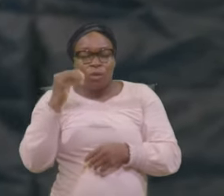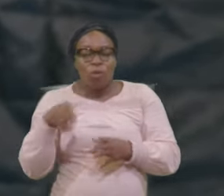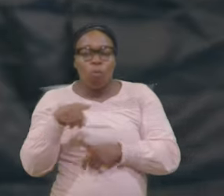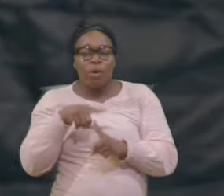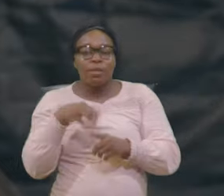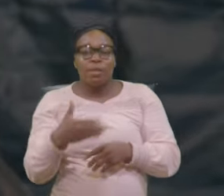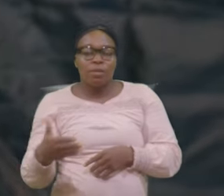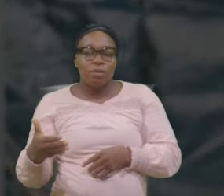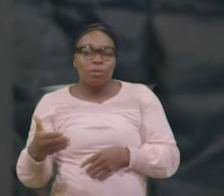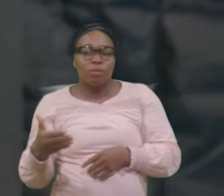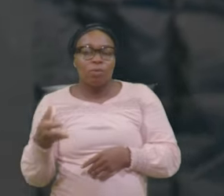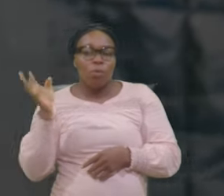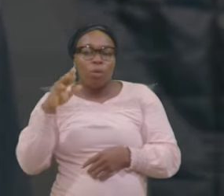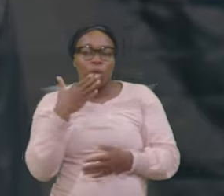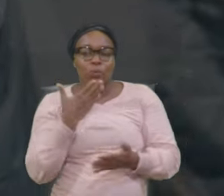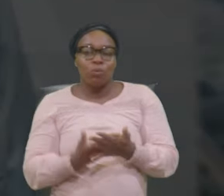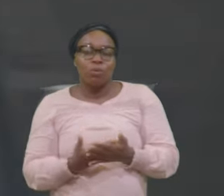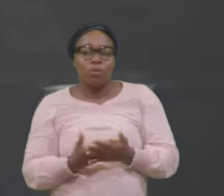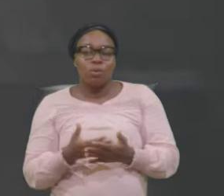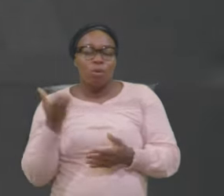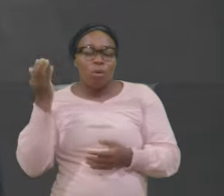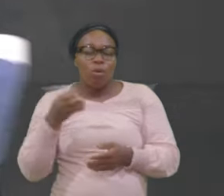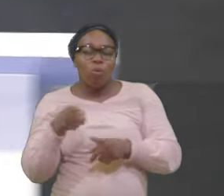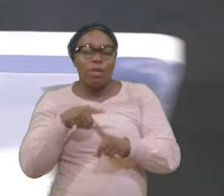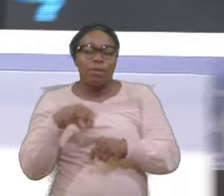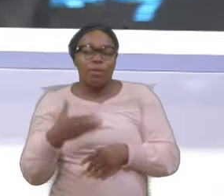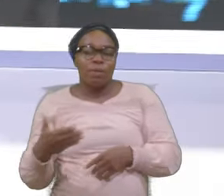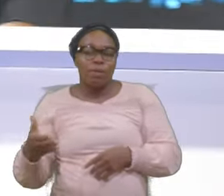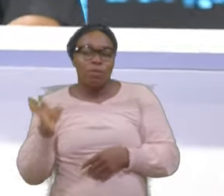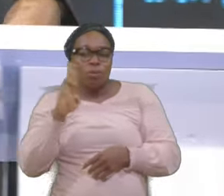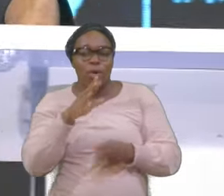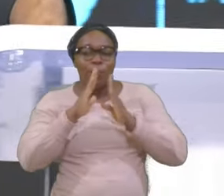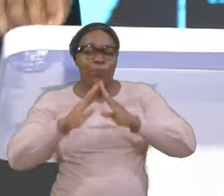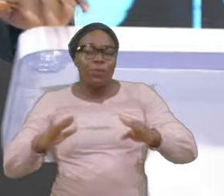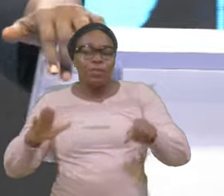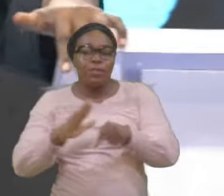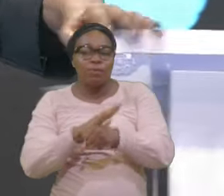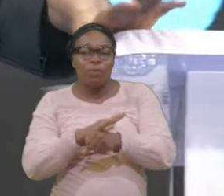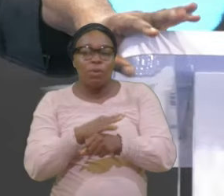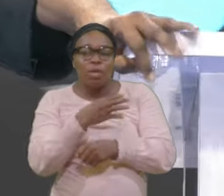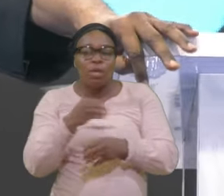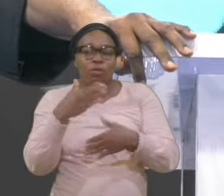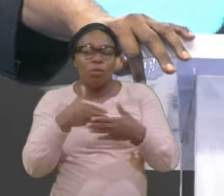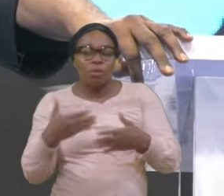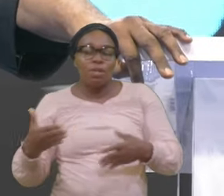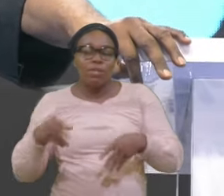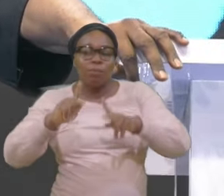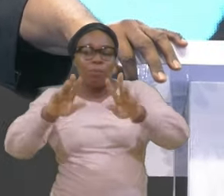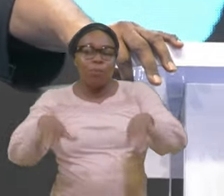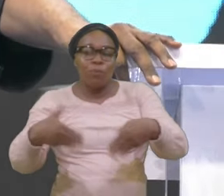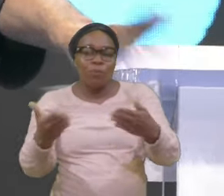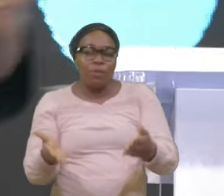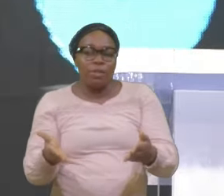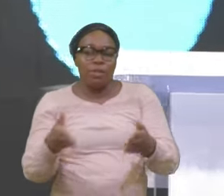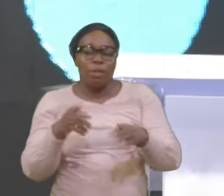When things Were peaceful When things Were All things Were provided And now We suffer